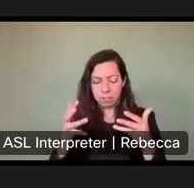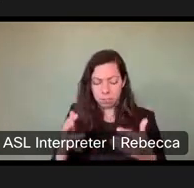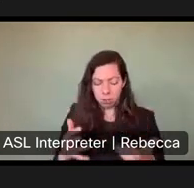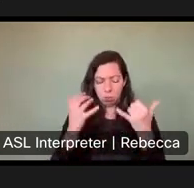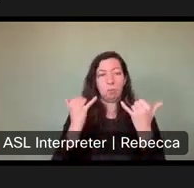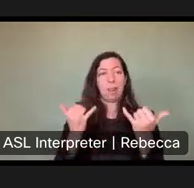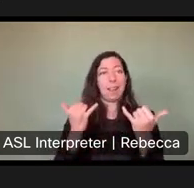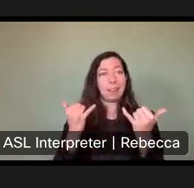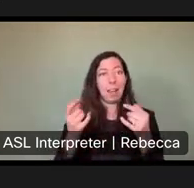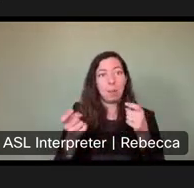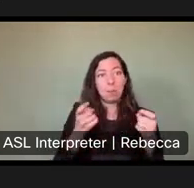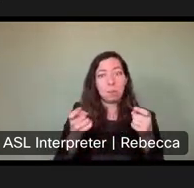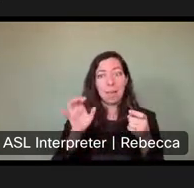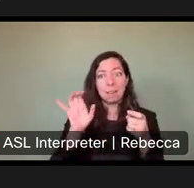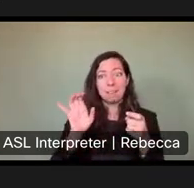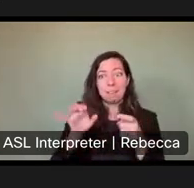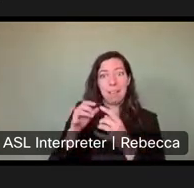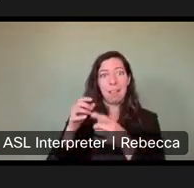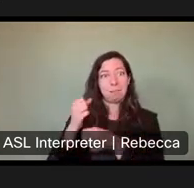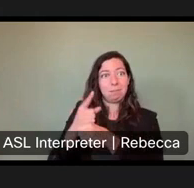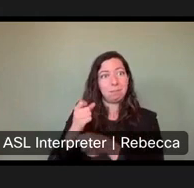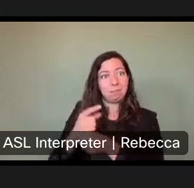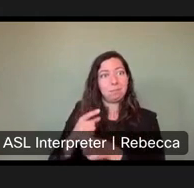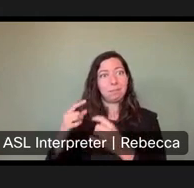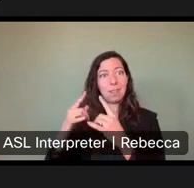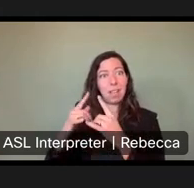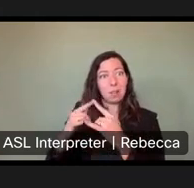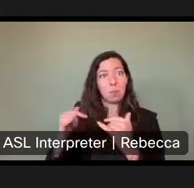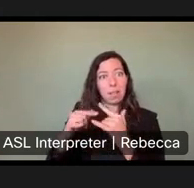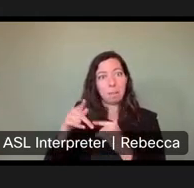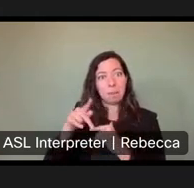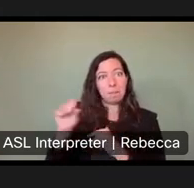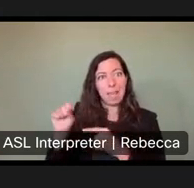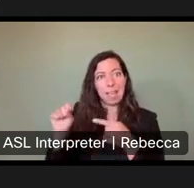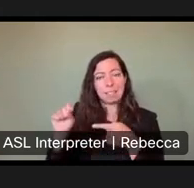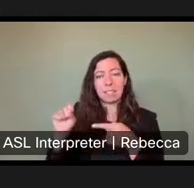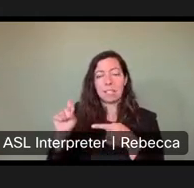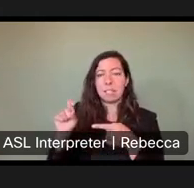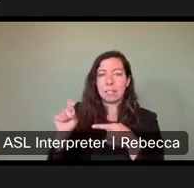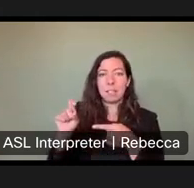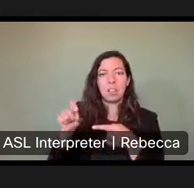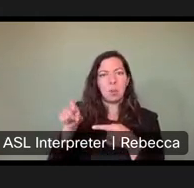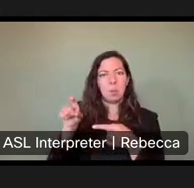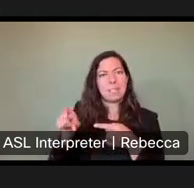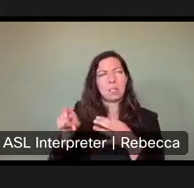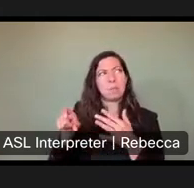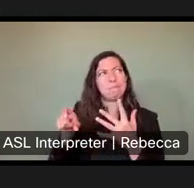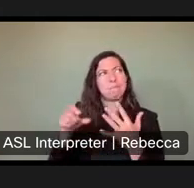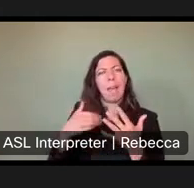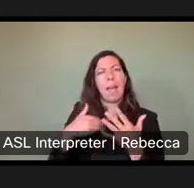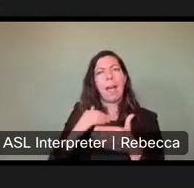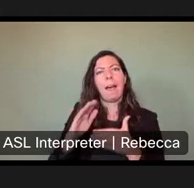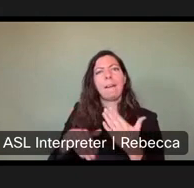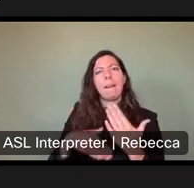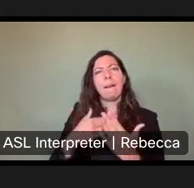to manage for that, um, in order to manage for it more effectively, we would have to have all of our annual camping